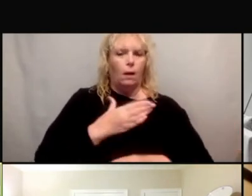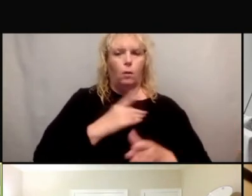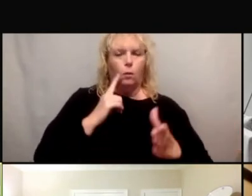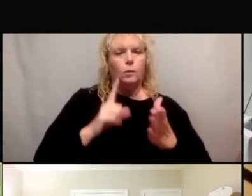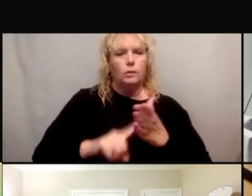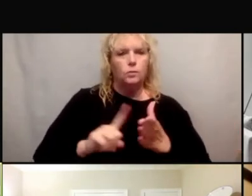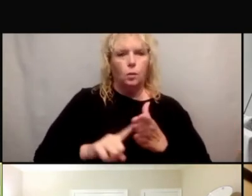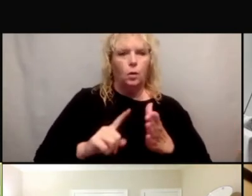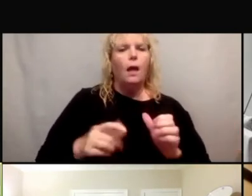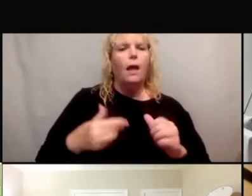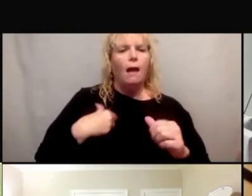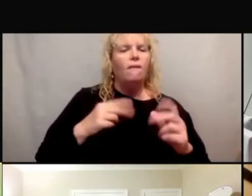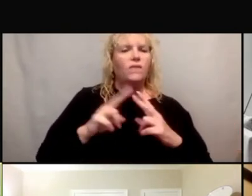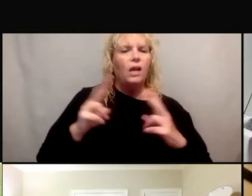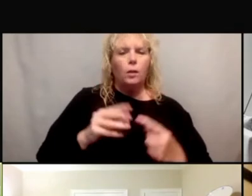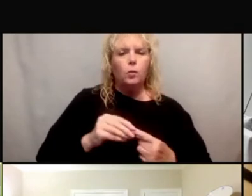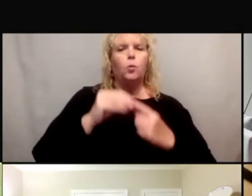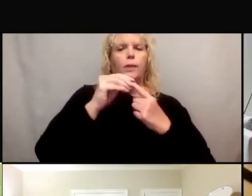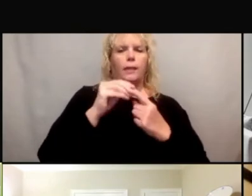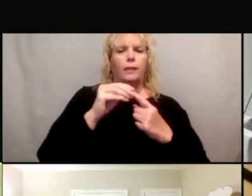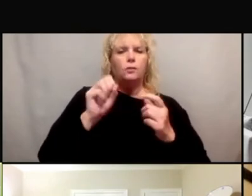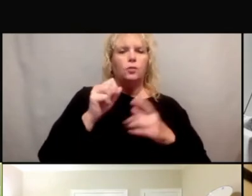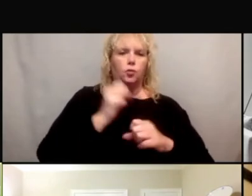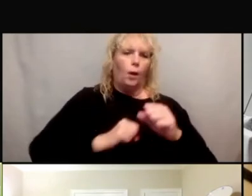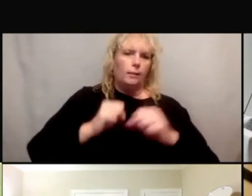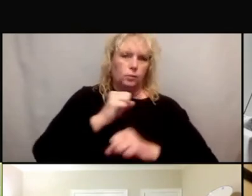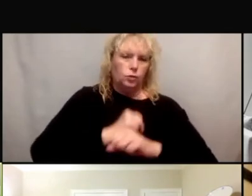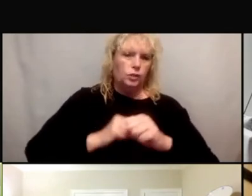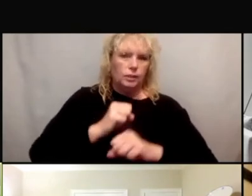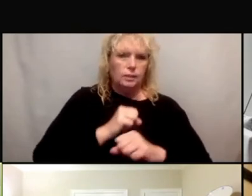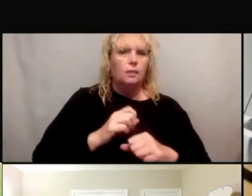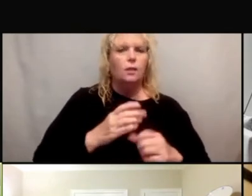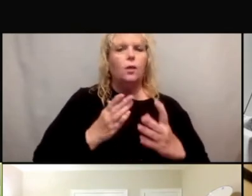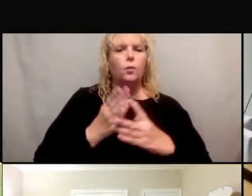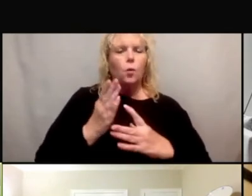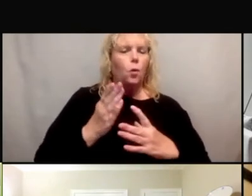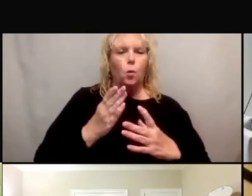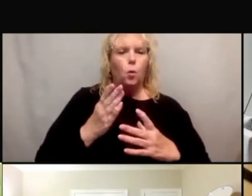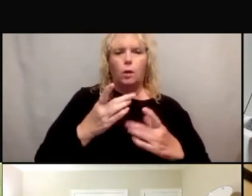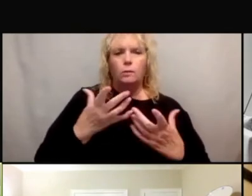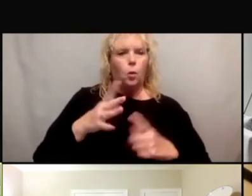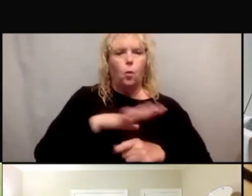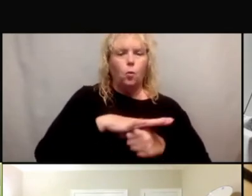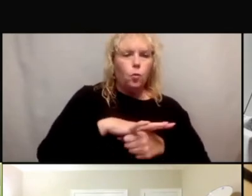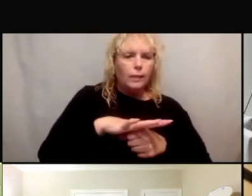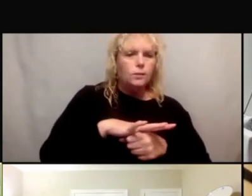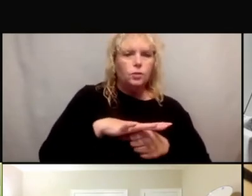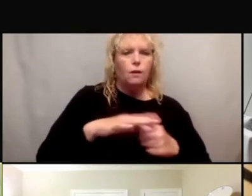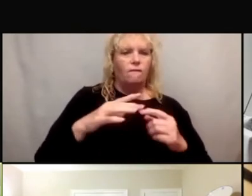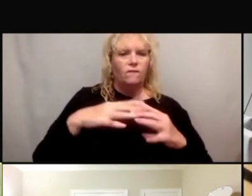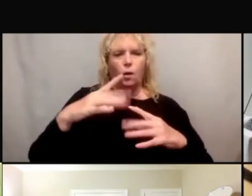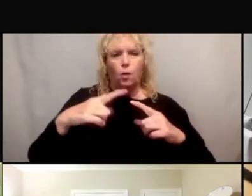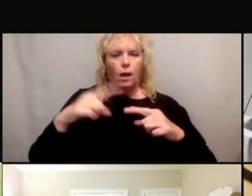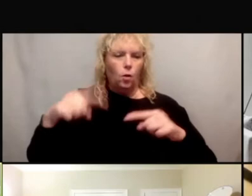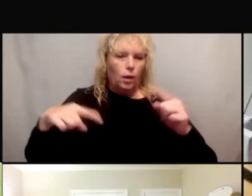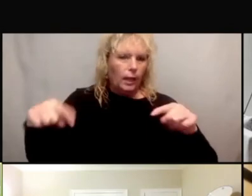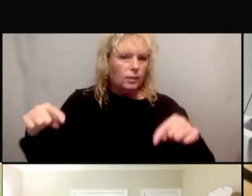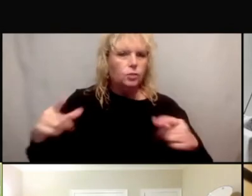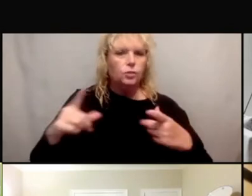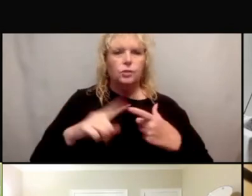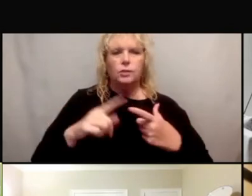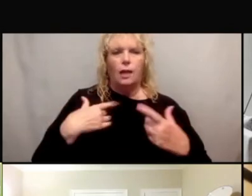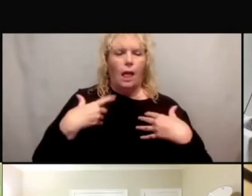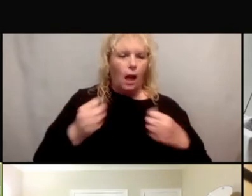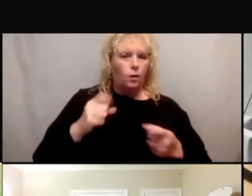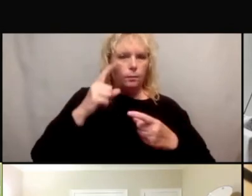need unique strategies that are driven by regional variations in healthcare delivery, cultural beliefs, health beliefs